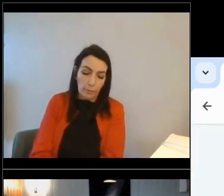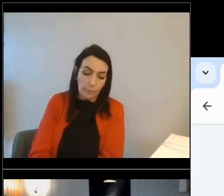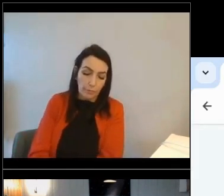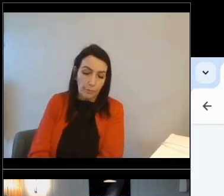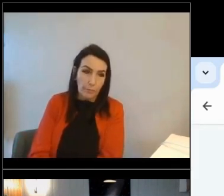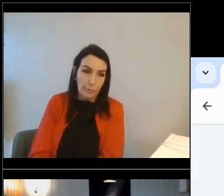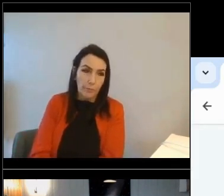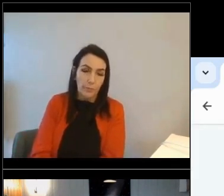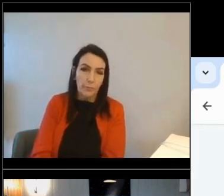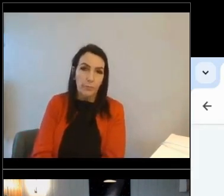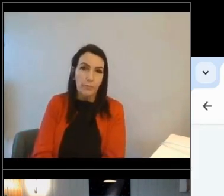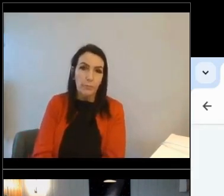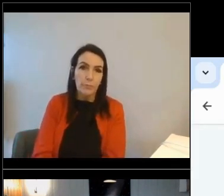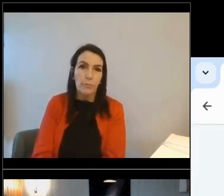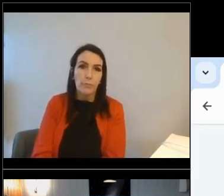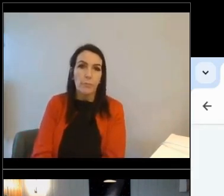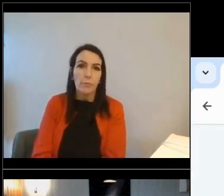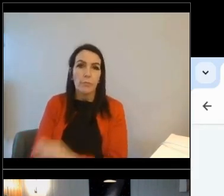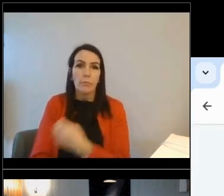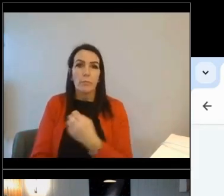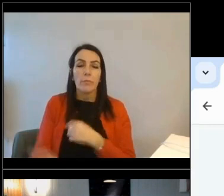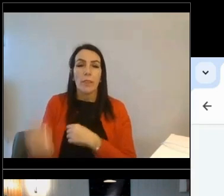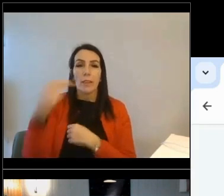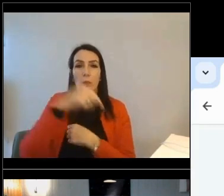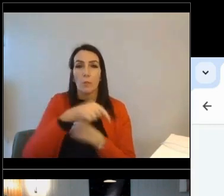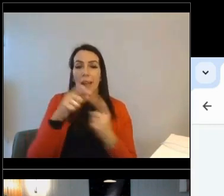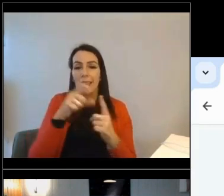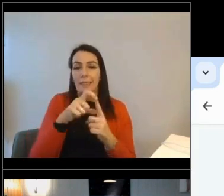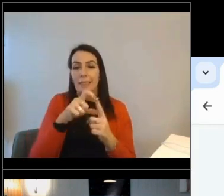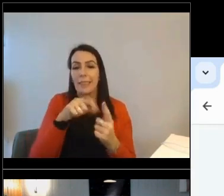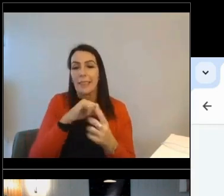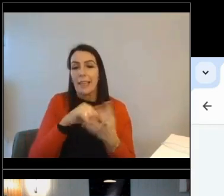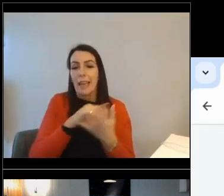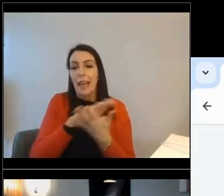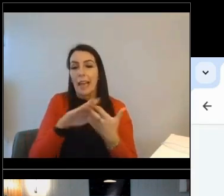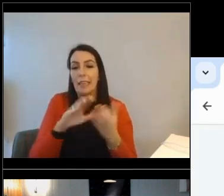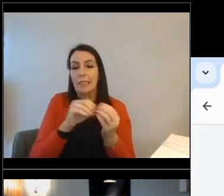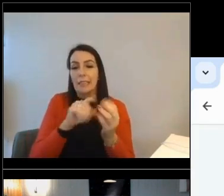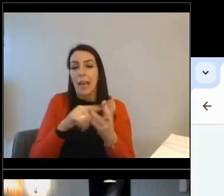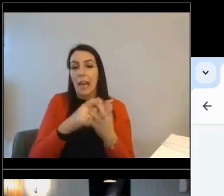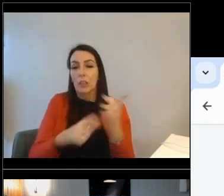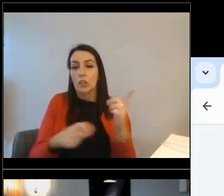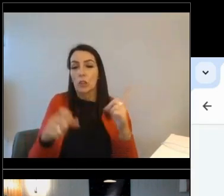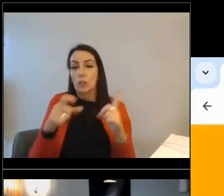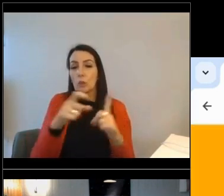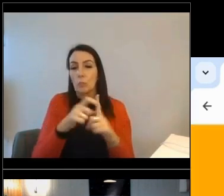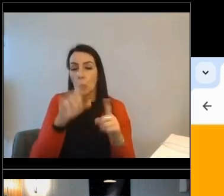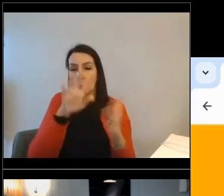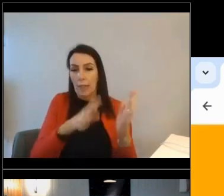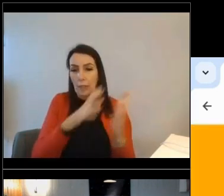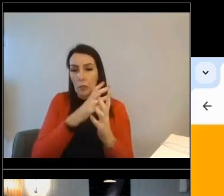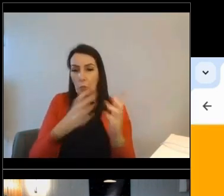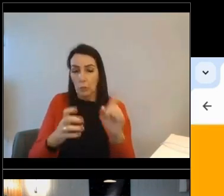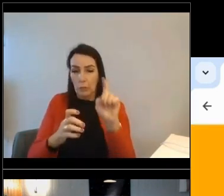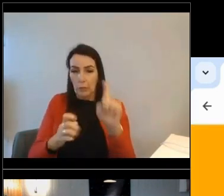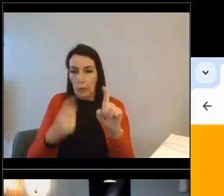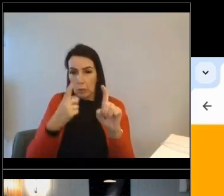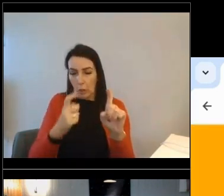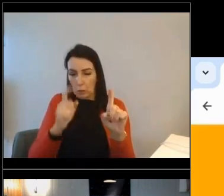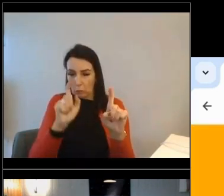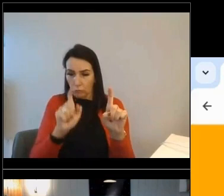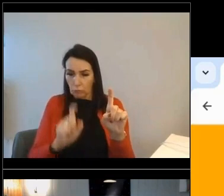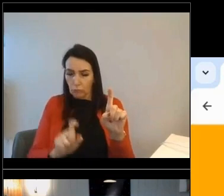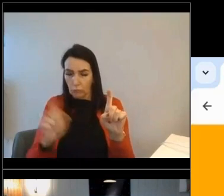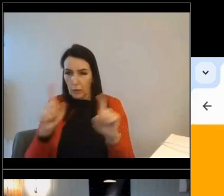So I'll return to the dashboard, which you can do at any point. The customer can revisit their sort of central point of the tool at any point. They're the